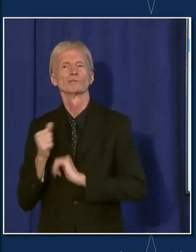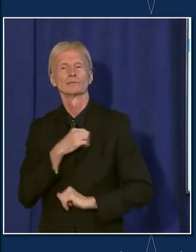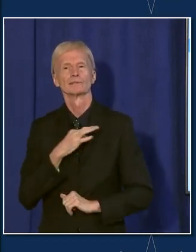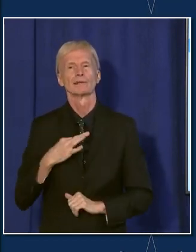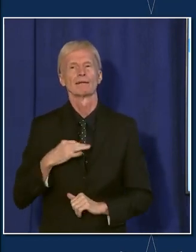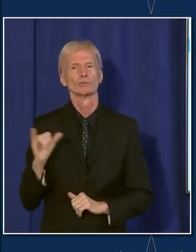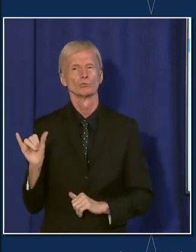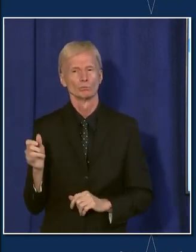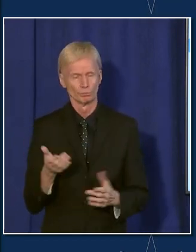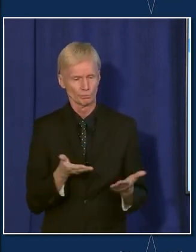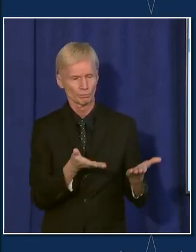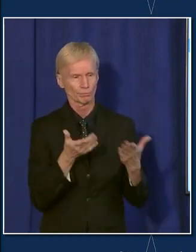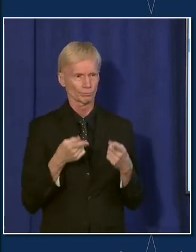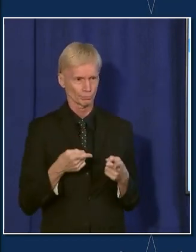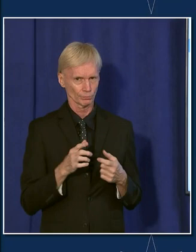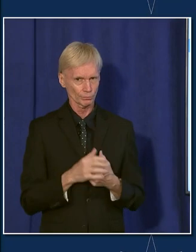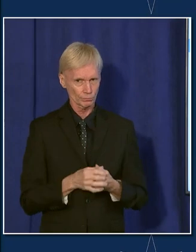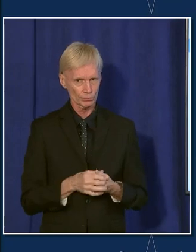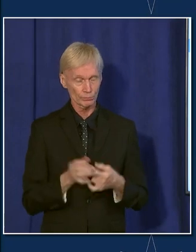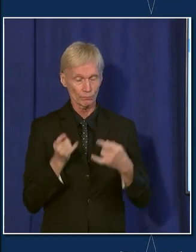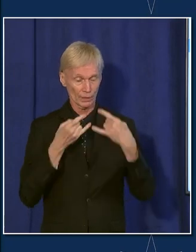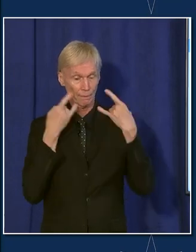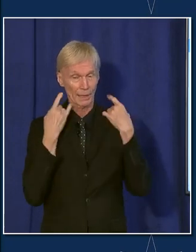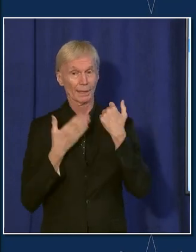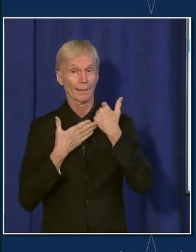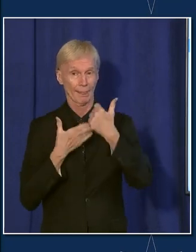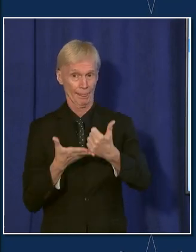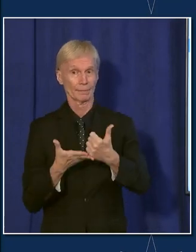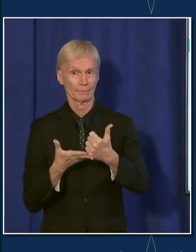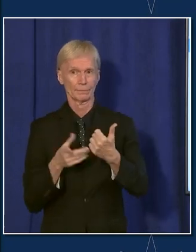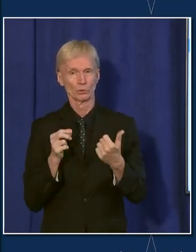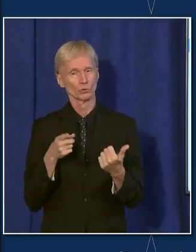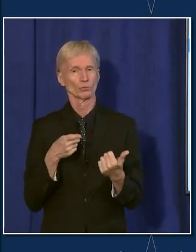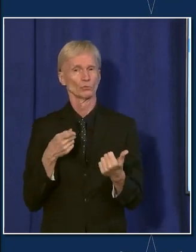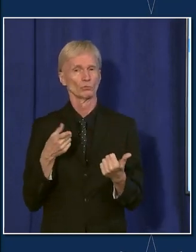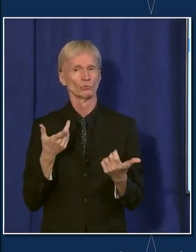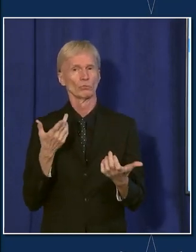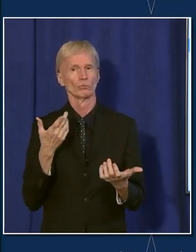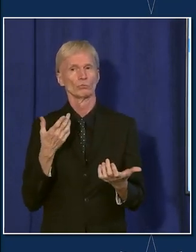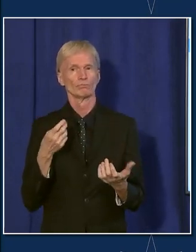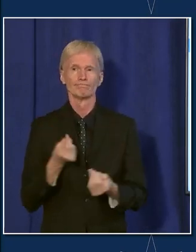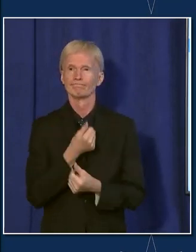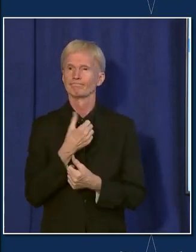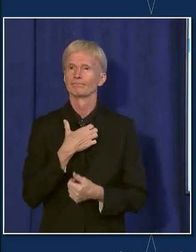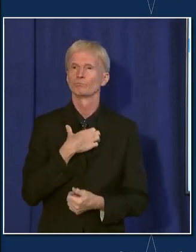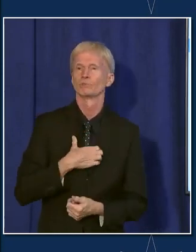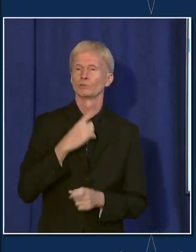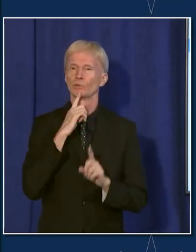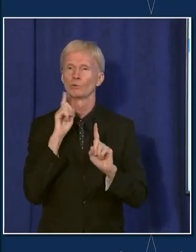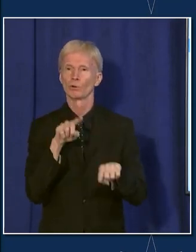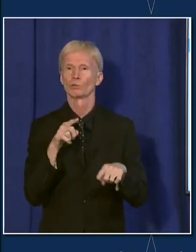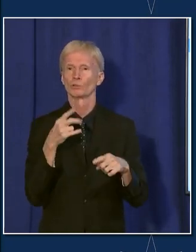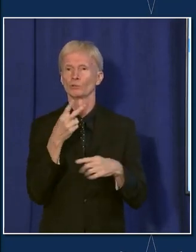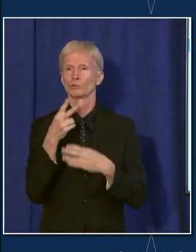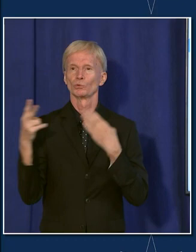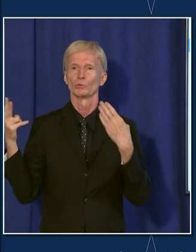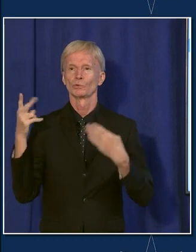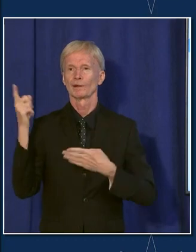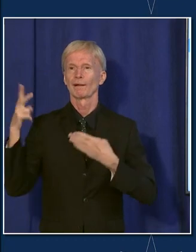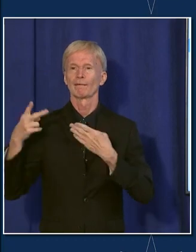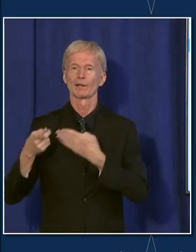masks are one of the more effective techniques, as you said, do you regret not ordering a mask mandate two and a half weeks ago?